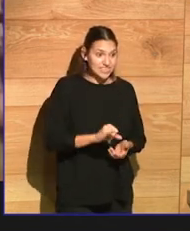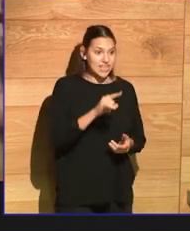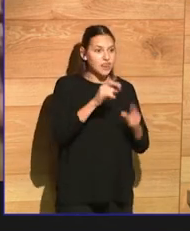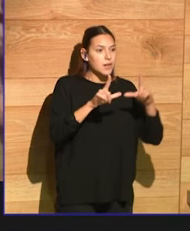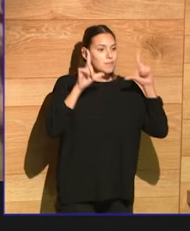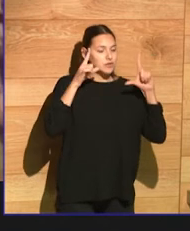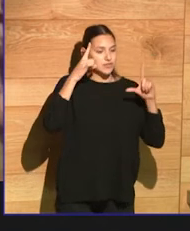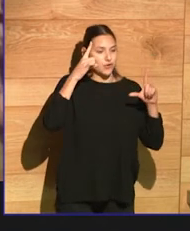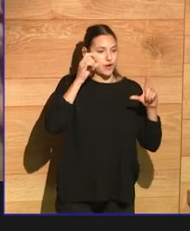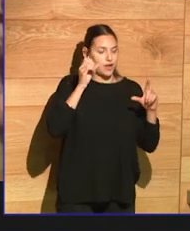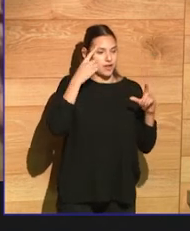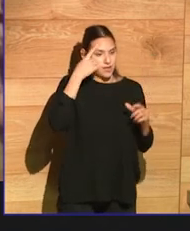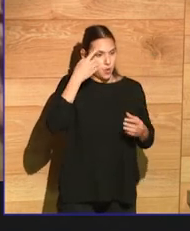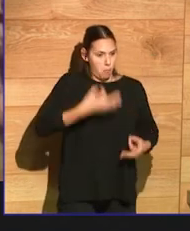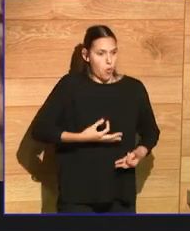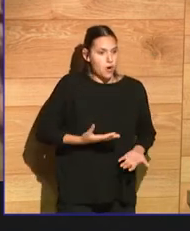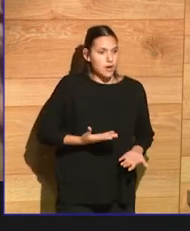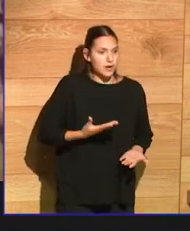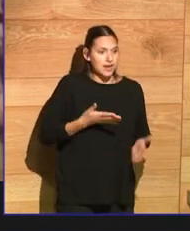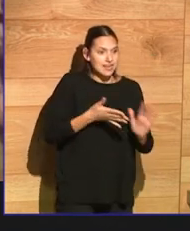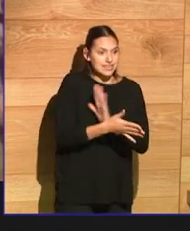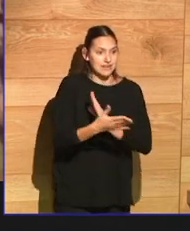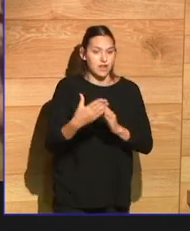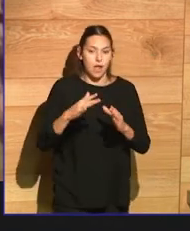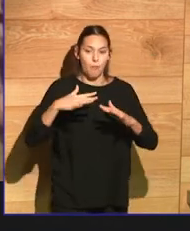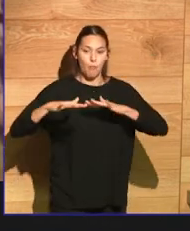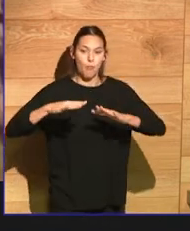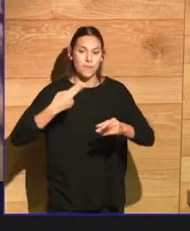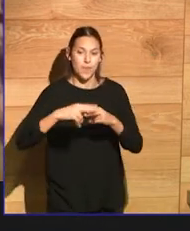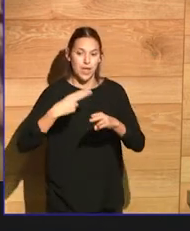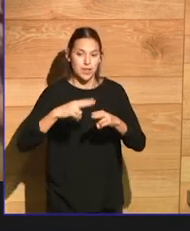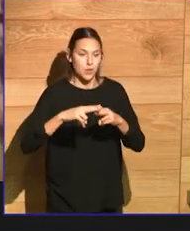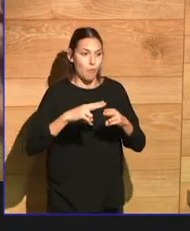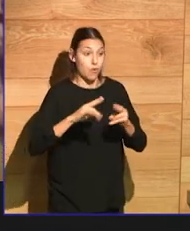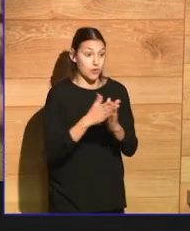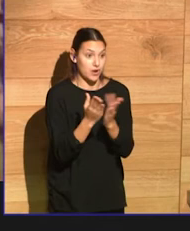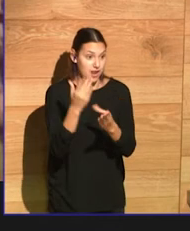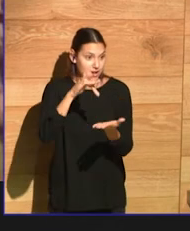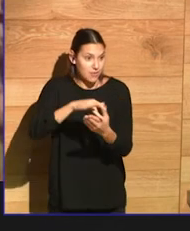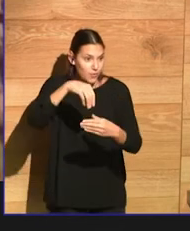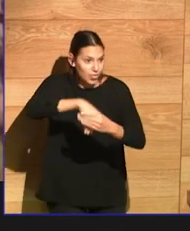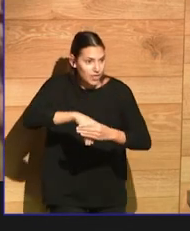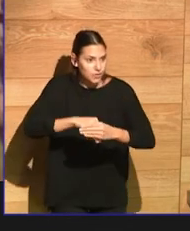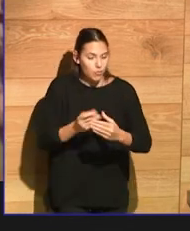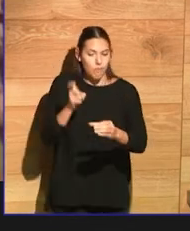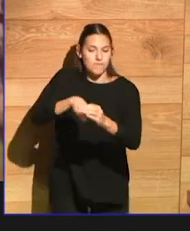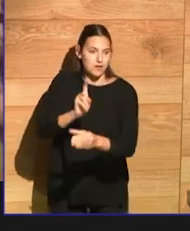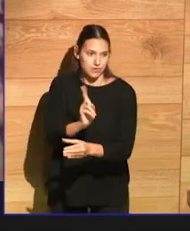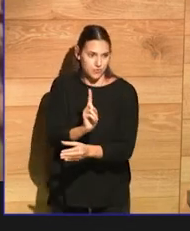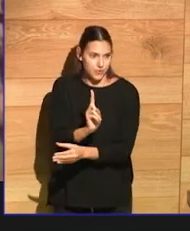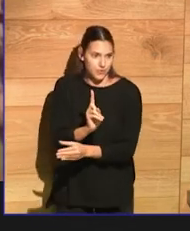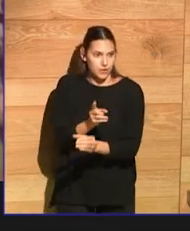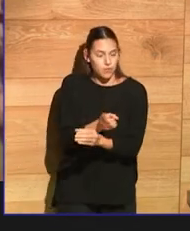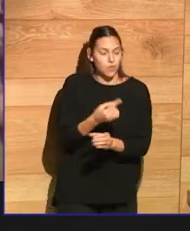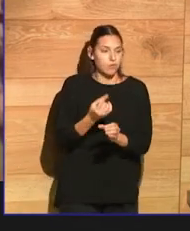big political movements. She is the outsider character who is not carrying a gun and looking to start a new